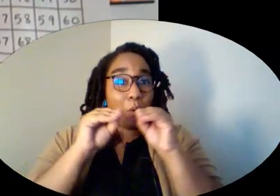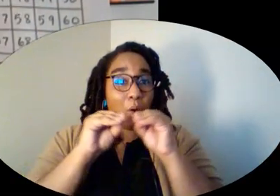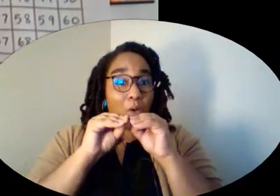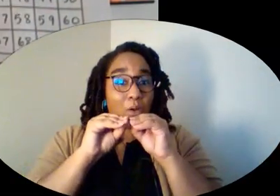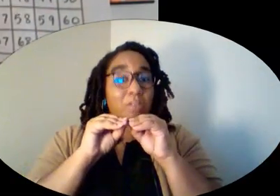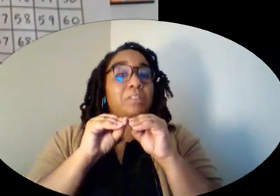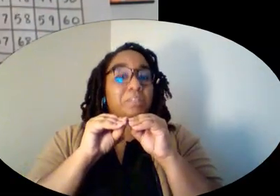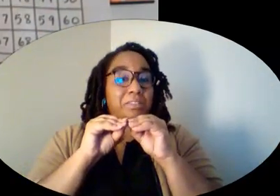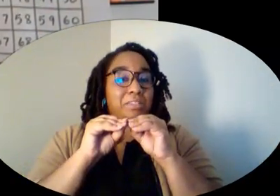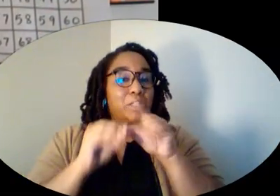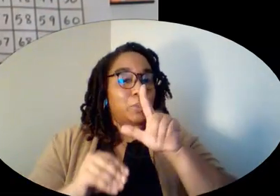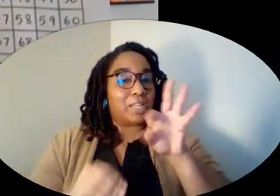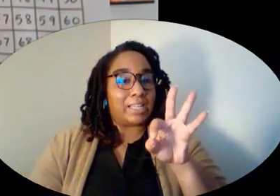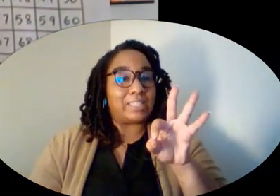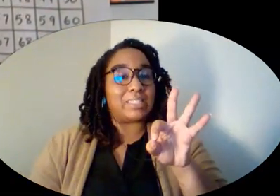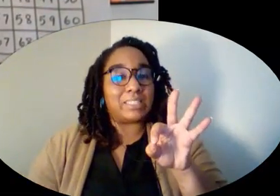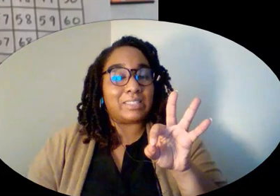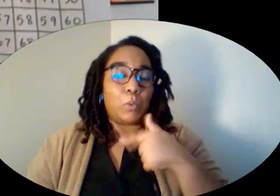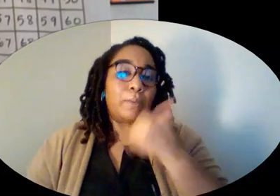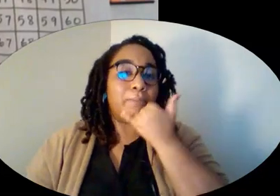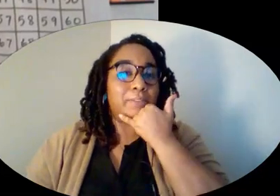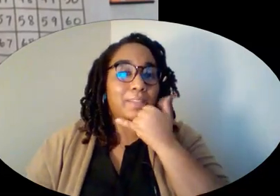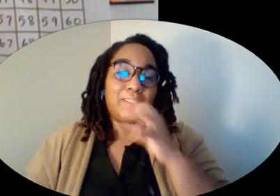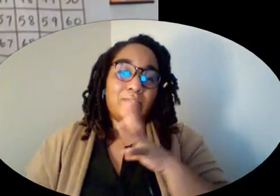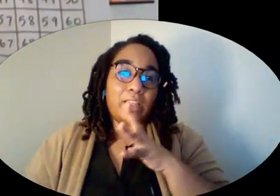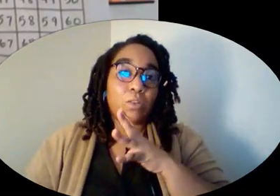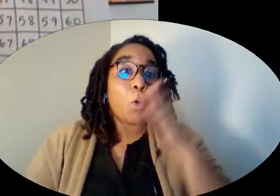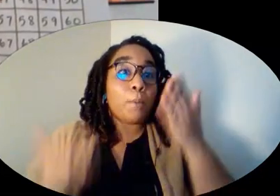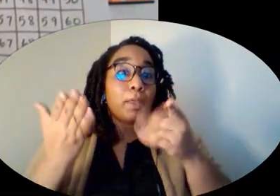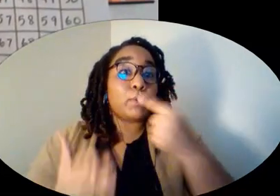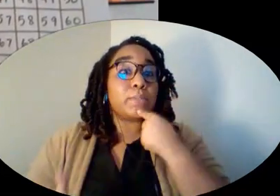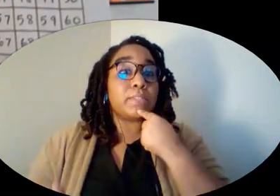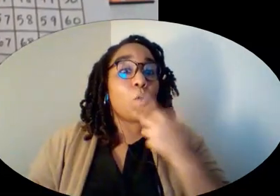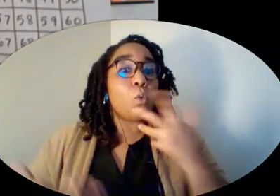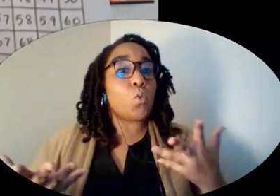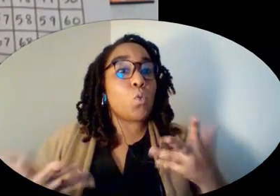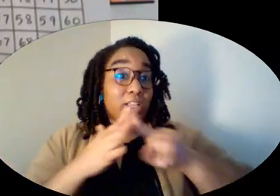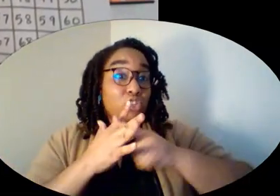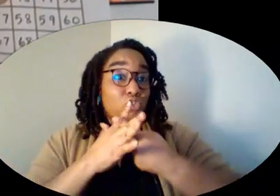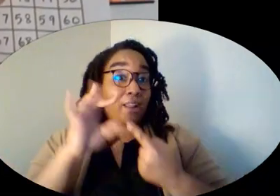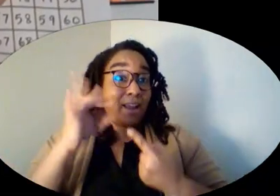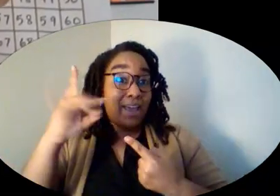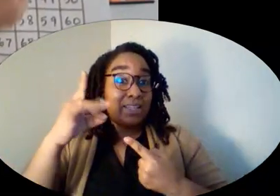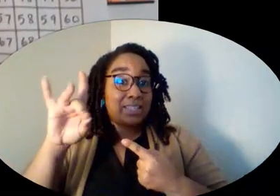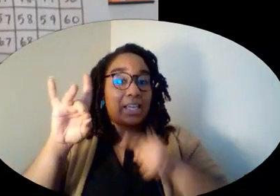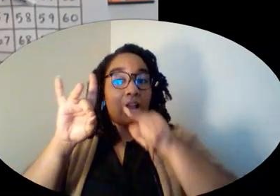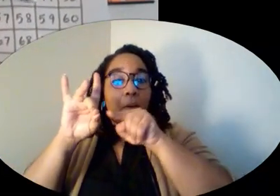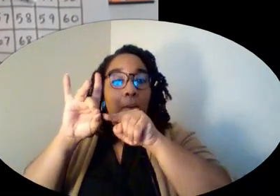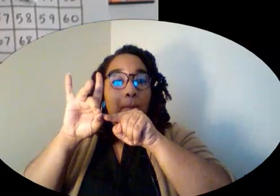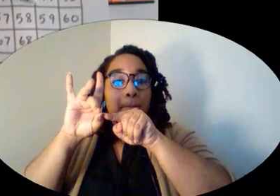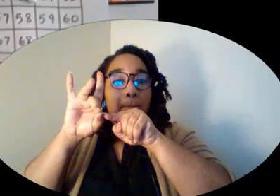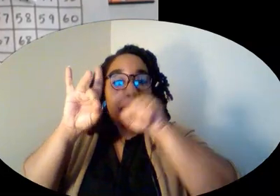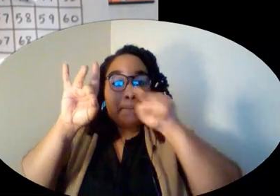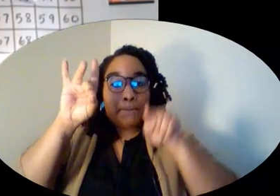29. That's okay. Or maybe you said, Ooh, I can start at 18 and hop down one